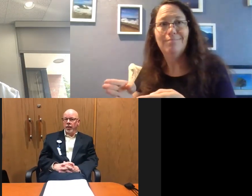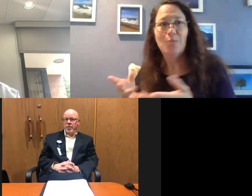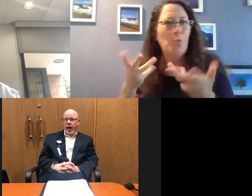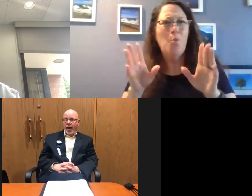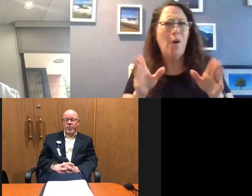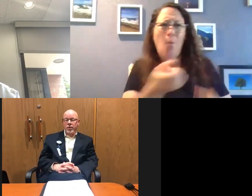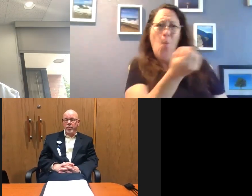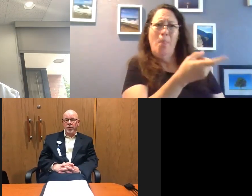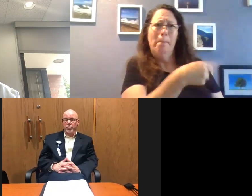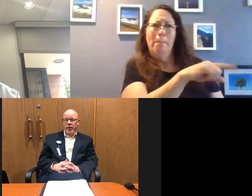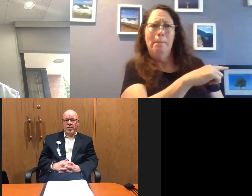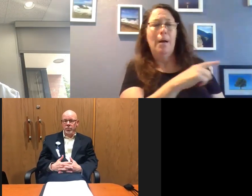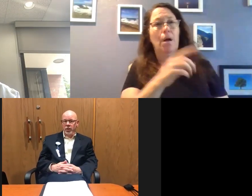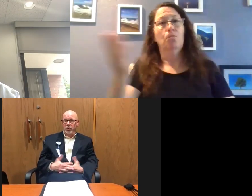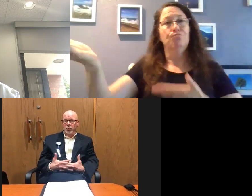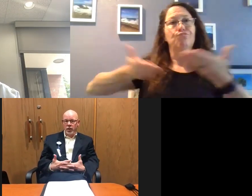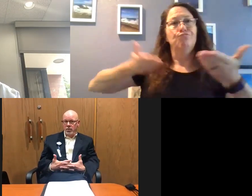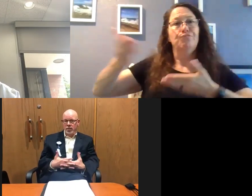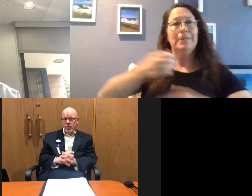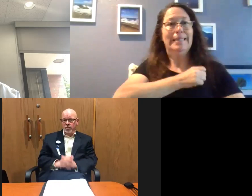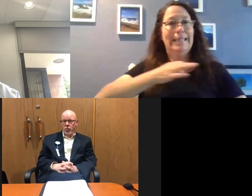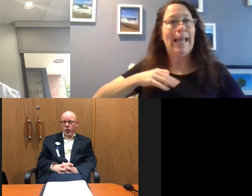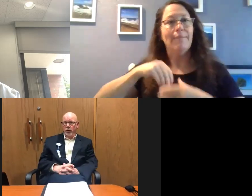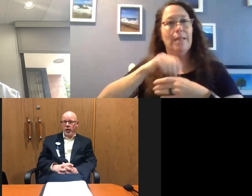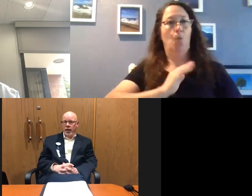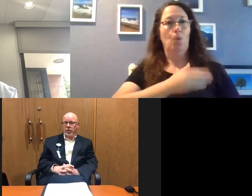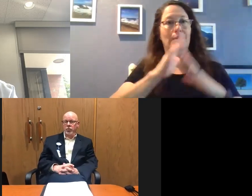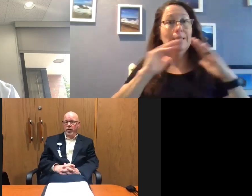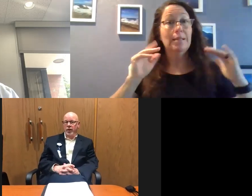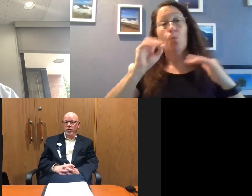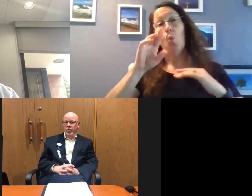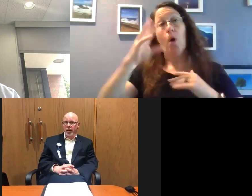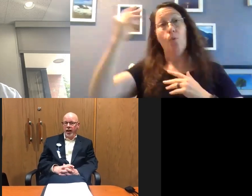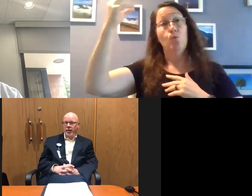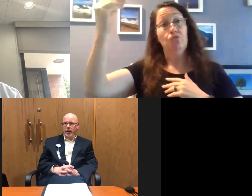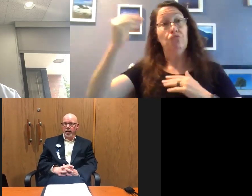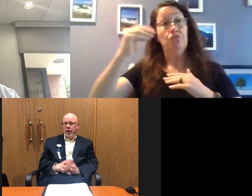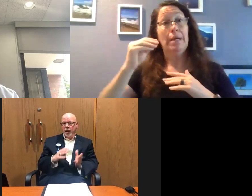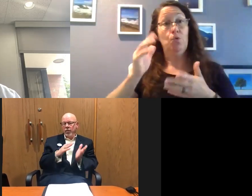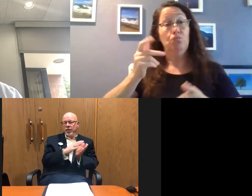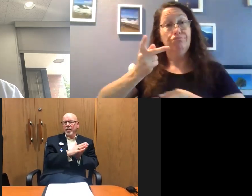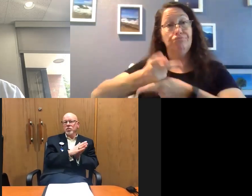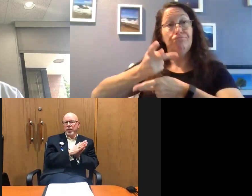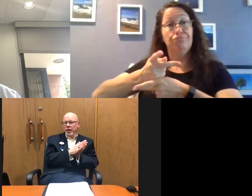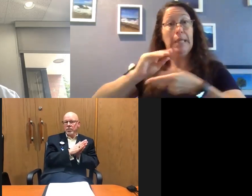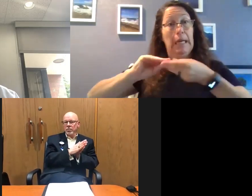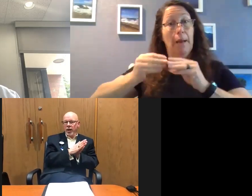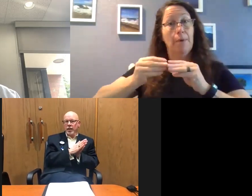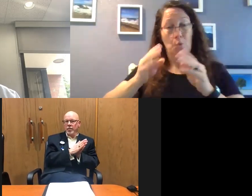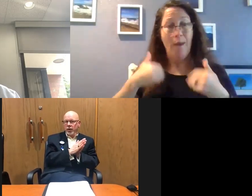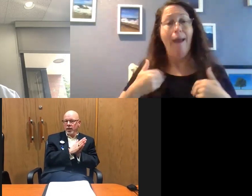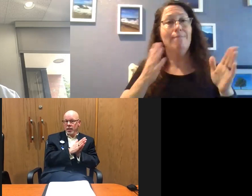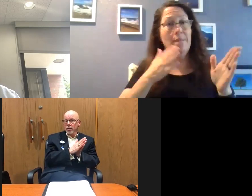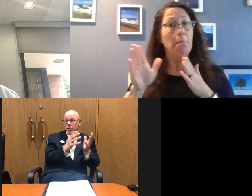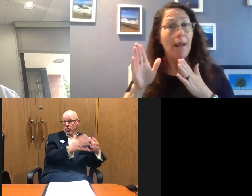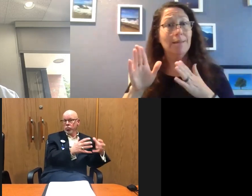bringing in staff from other places, whether it's within our system or elsewhere to make sure we can handle it. And we've got those plans frankly